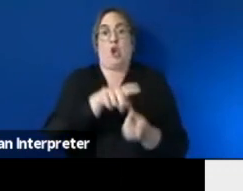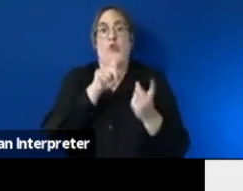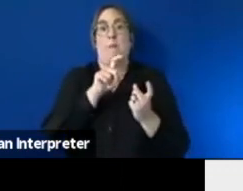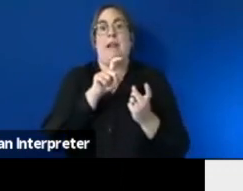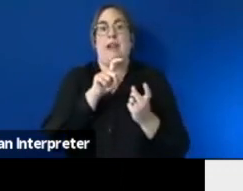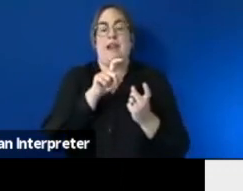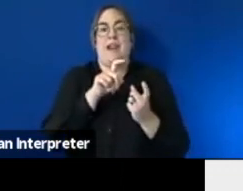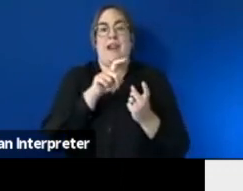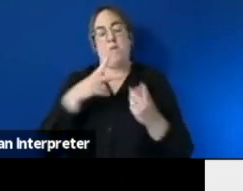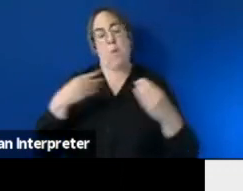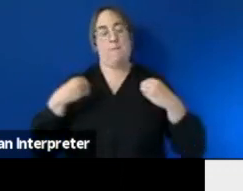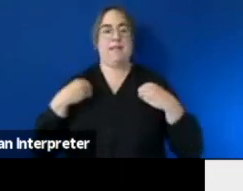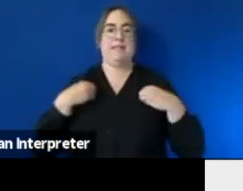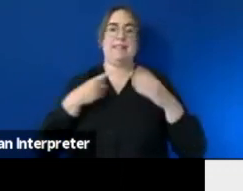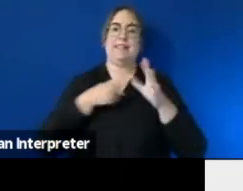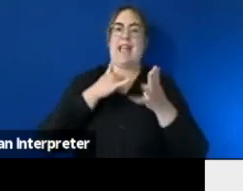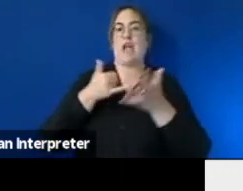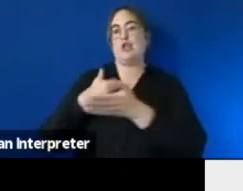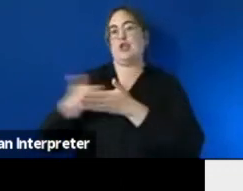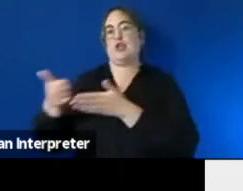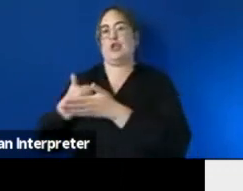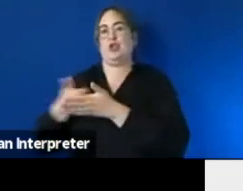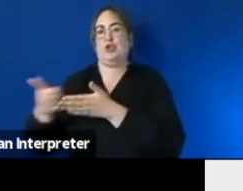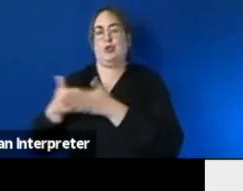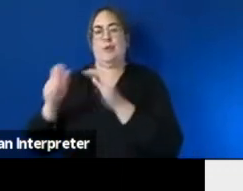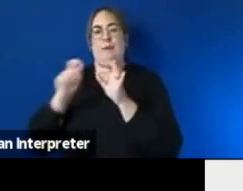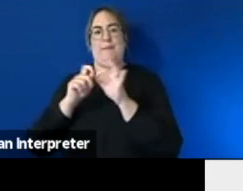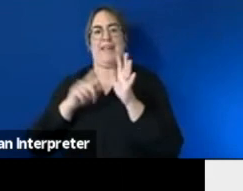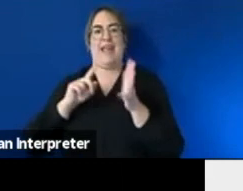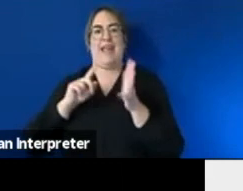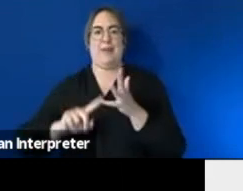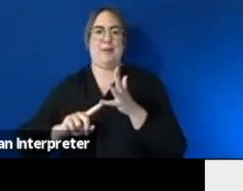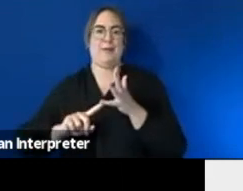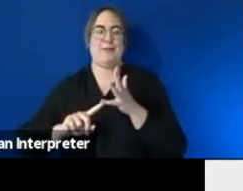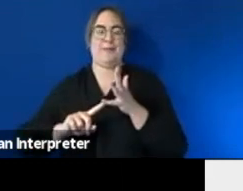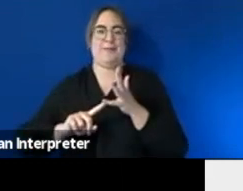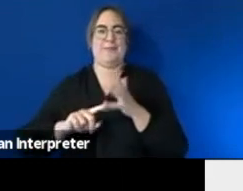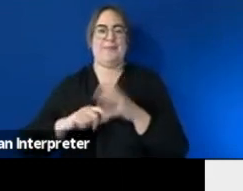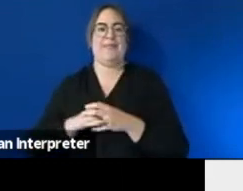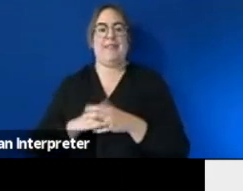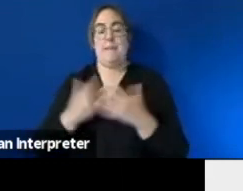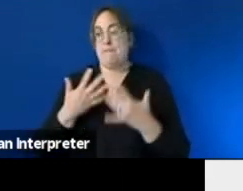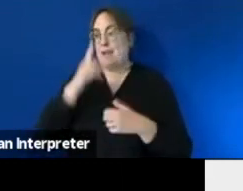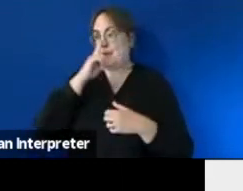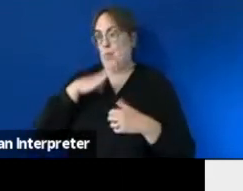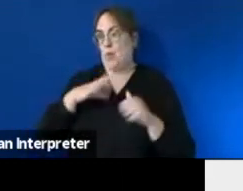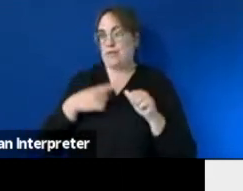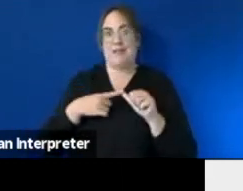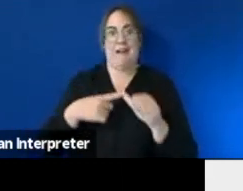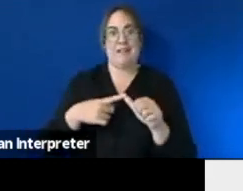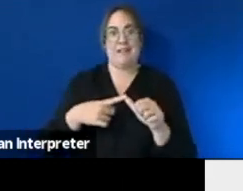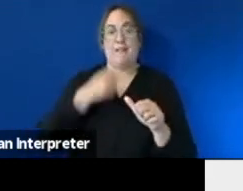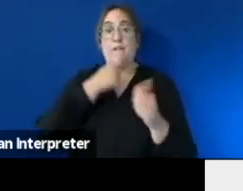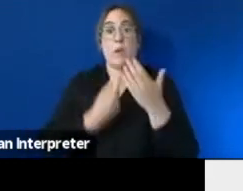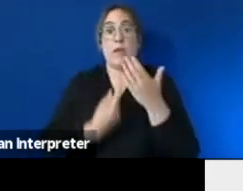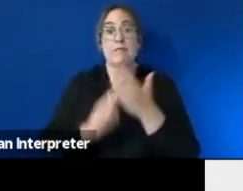business as usual i think that's a question many of us would like to have answered um particularly myself in my role there's a few things coming